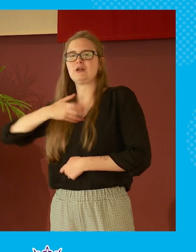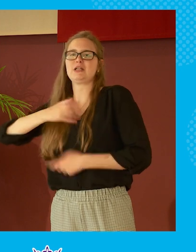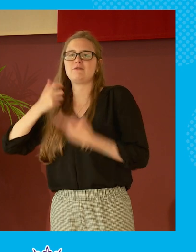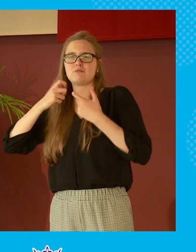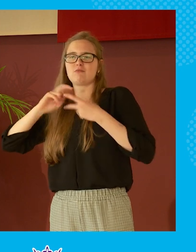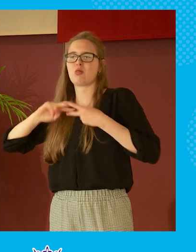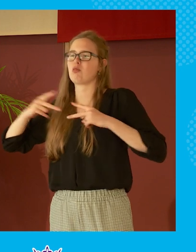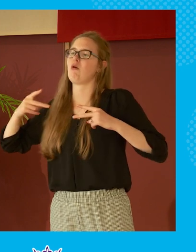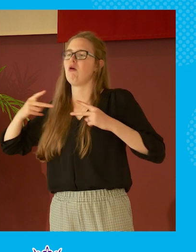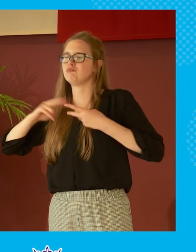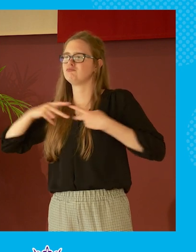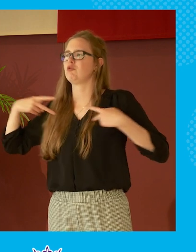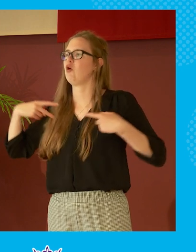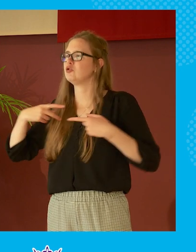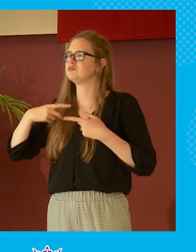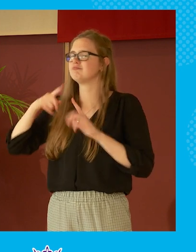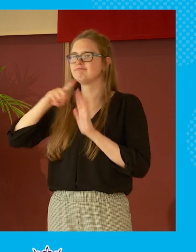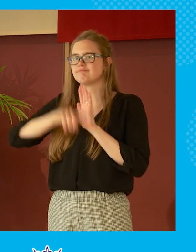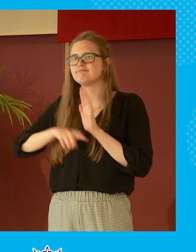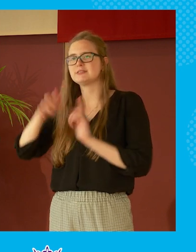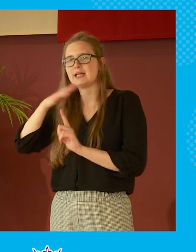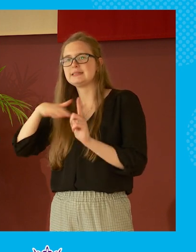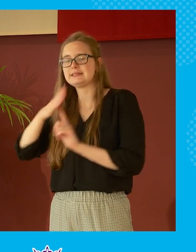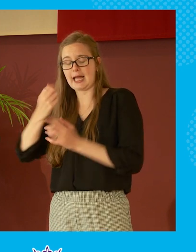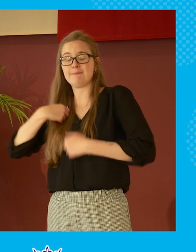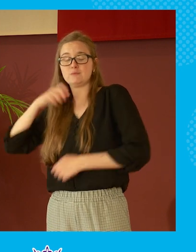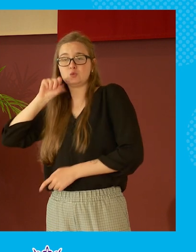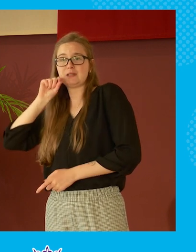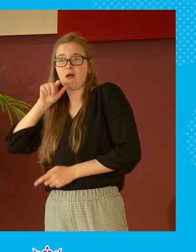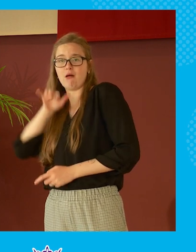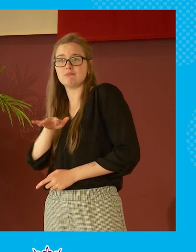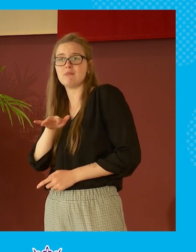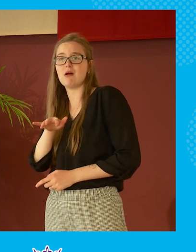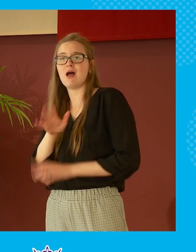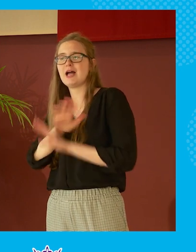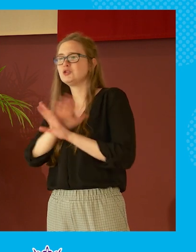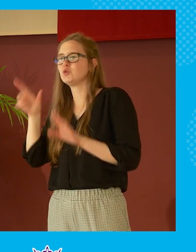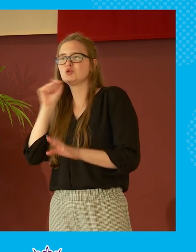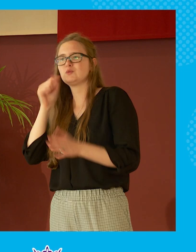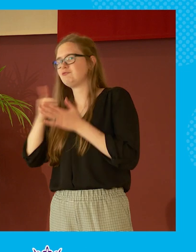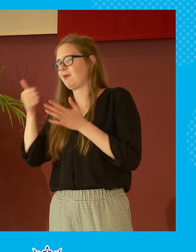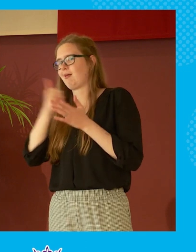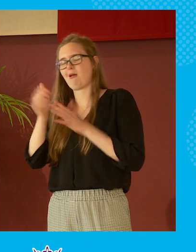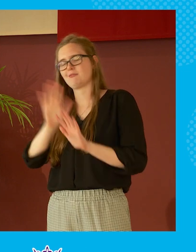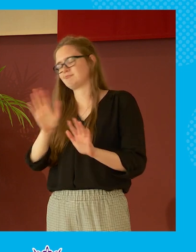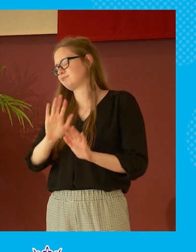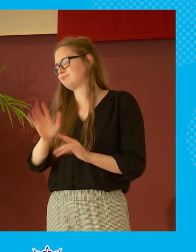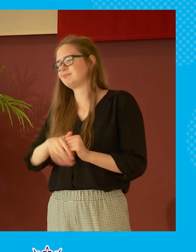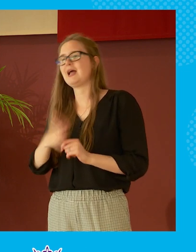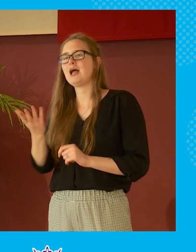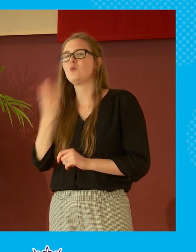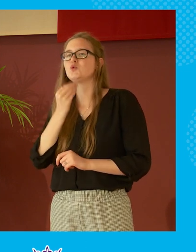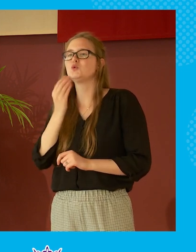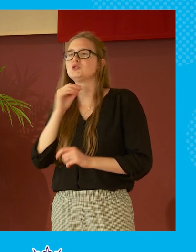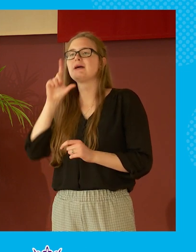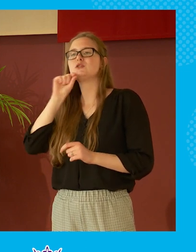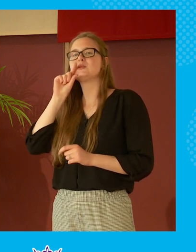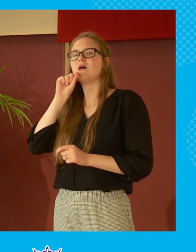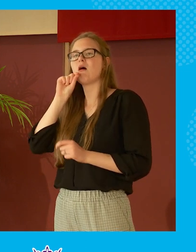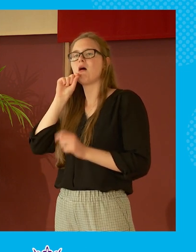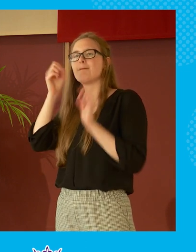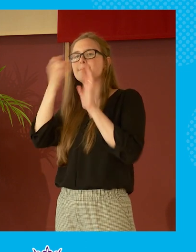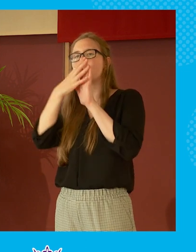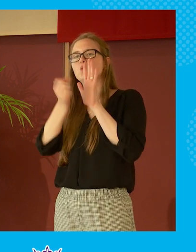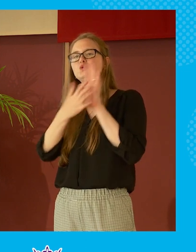became vice president i am on twitter um i don't tweet very often i tend to use my twitter feed now